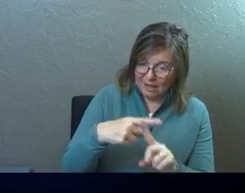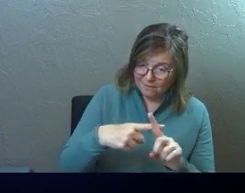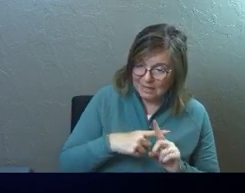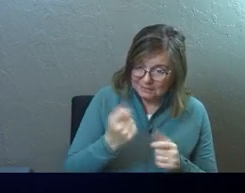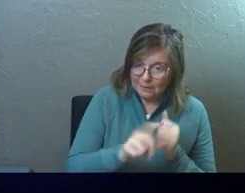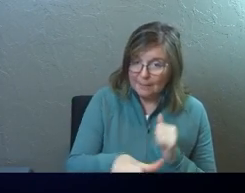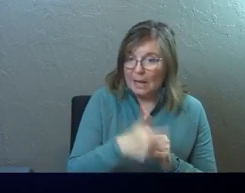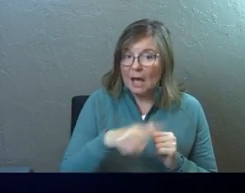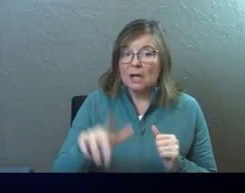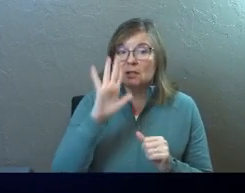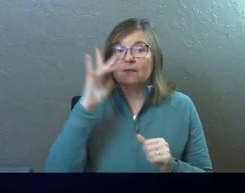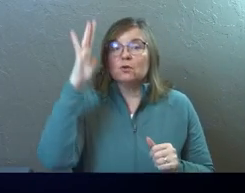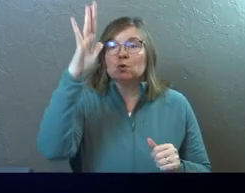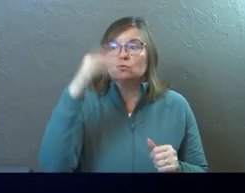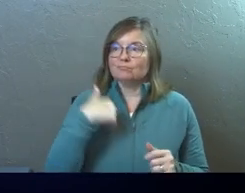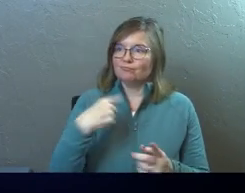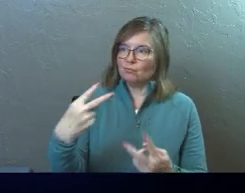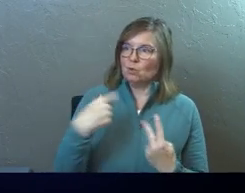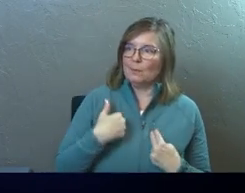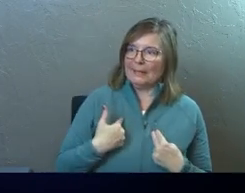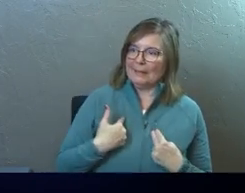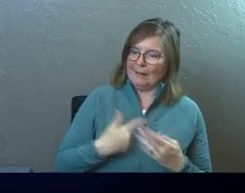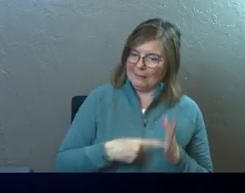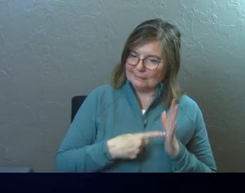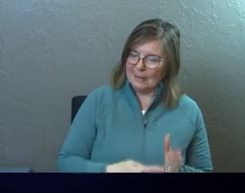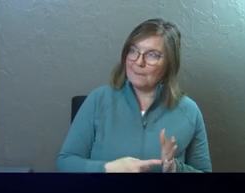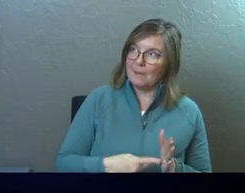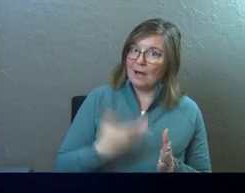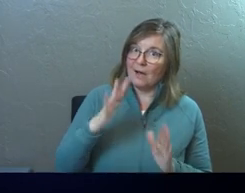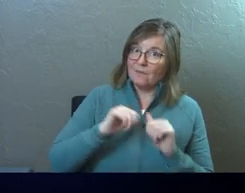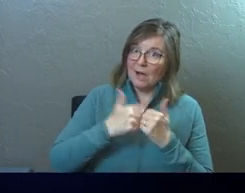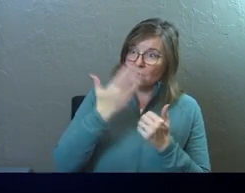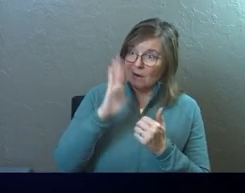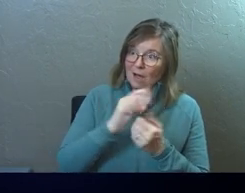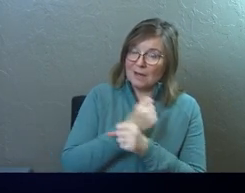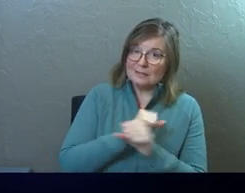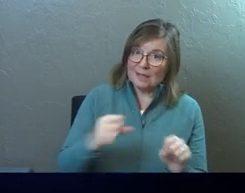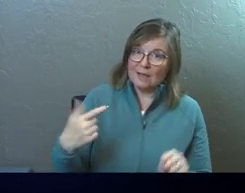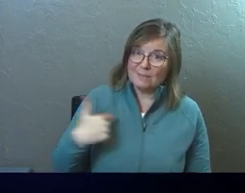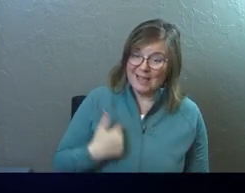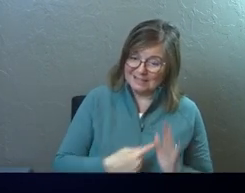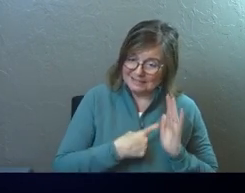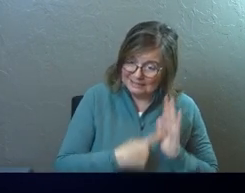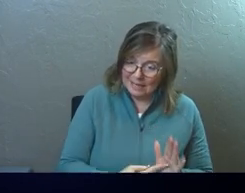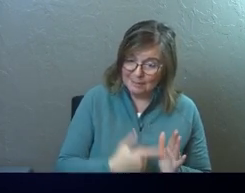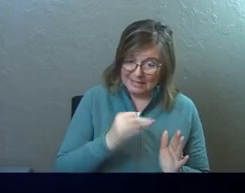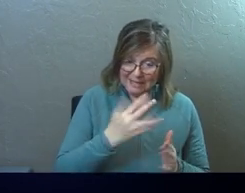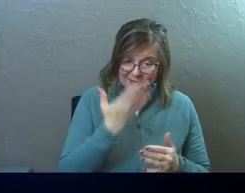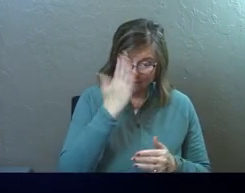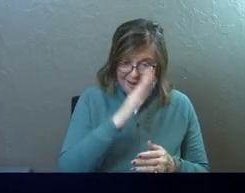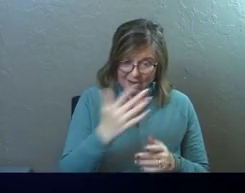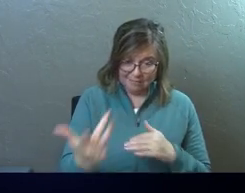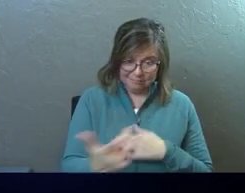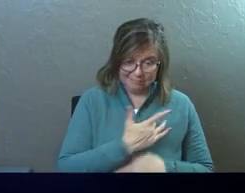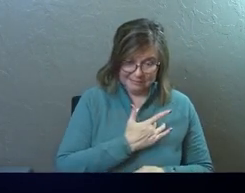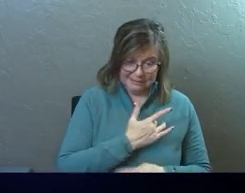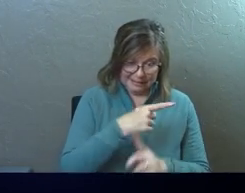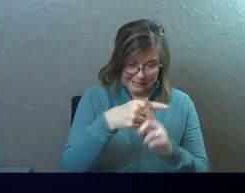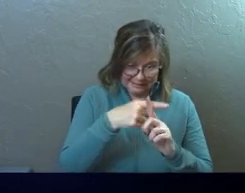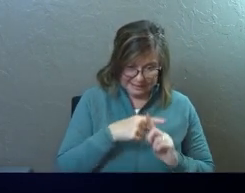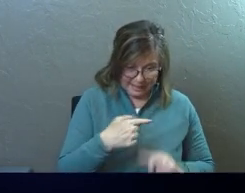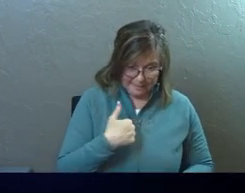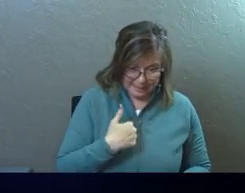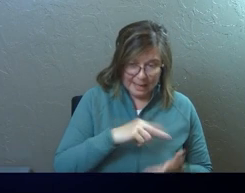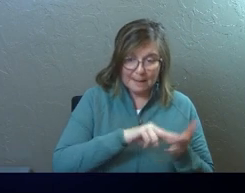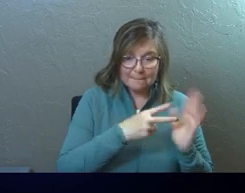anybody else in the future. Look to me, he says, as an example that if God can save me, God